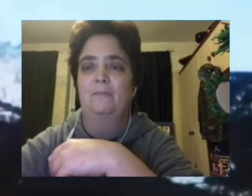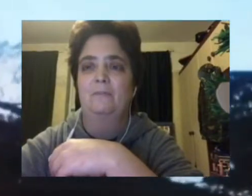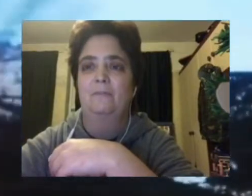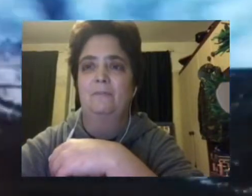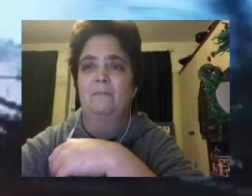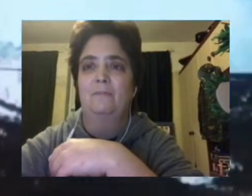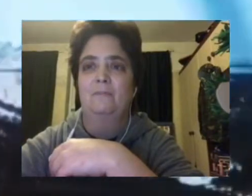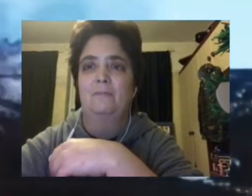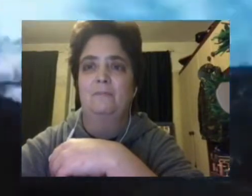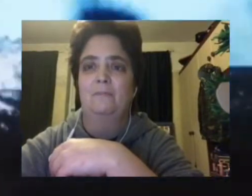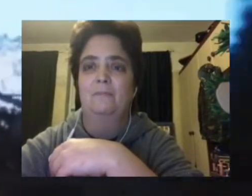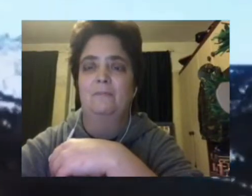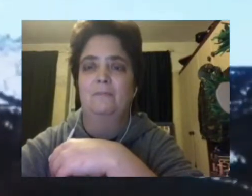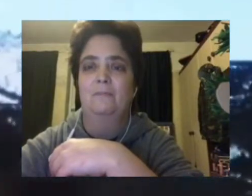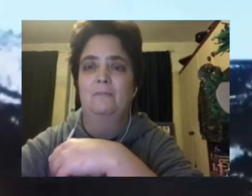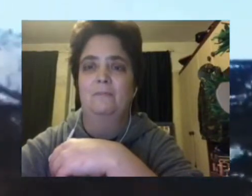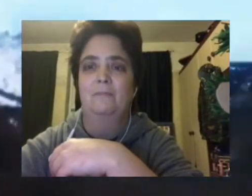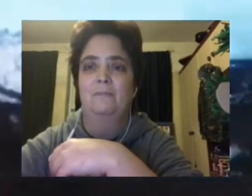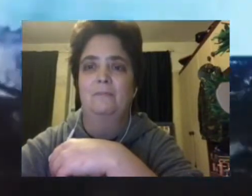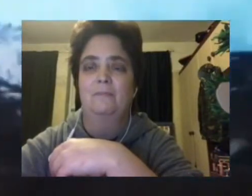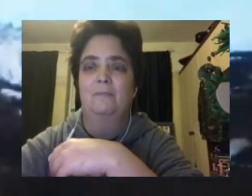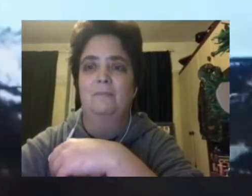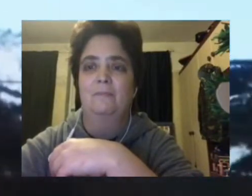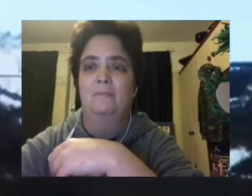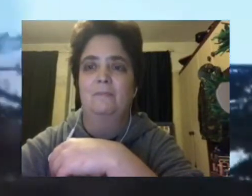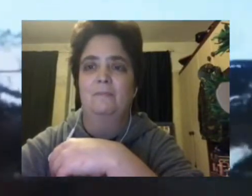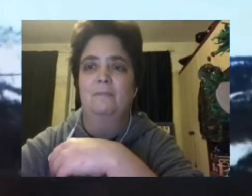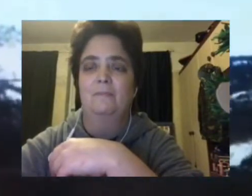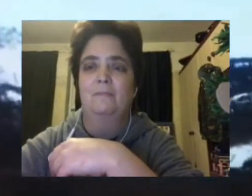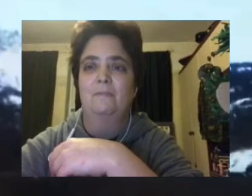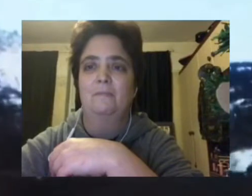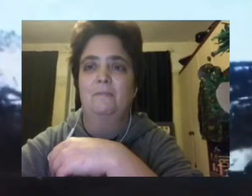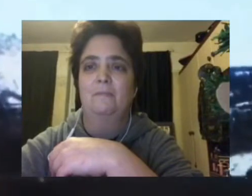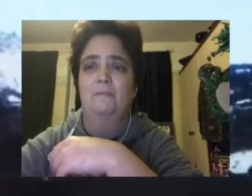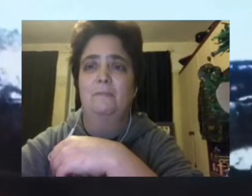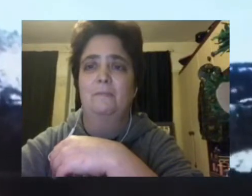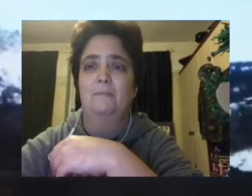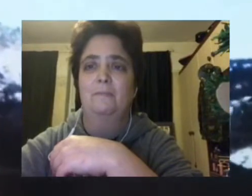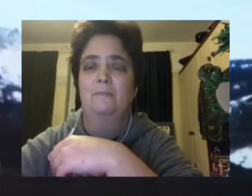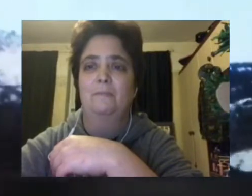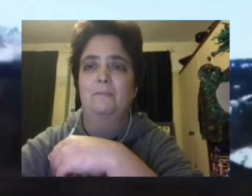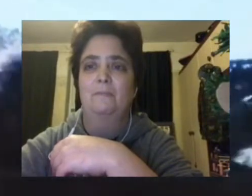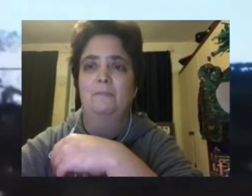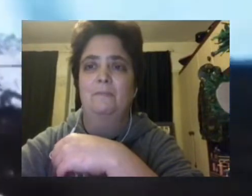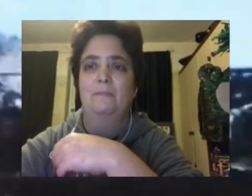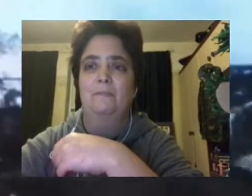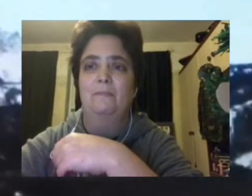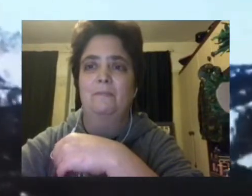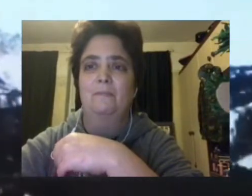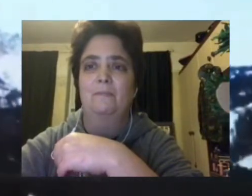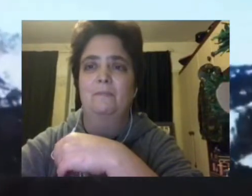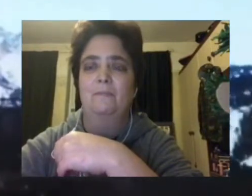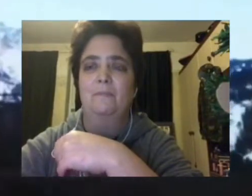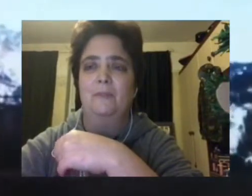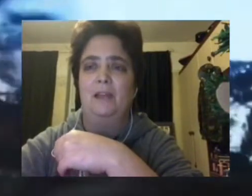we're so stressed we're so all need to push this I I